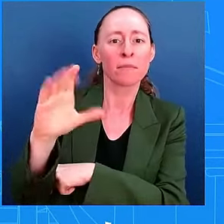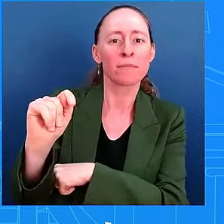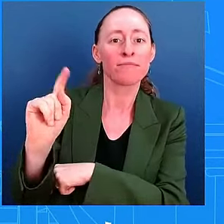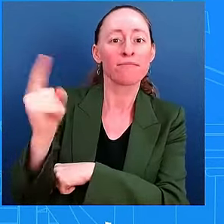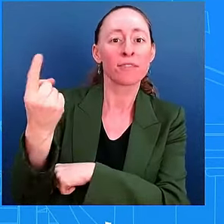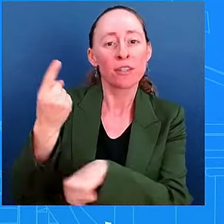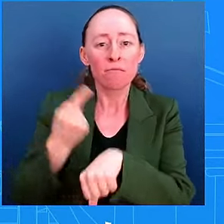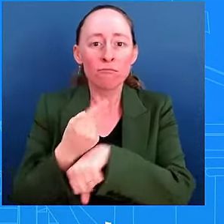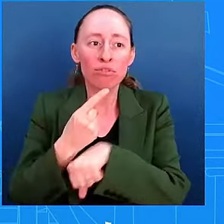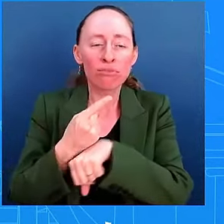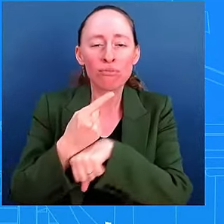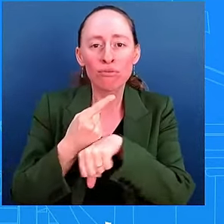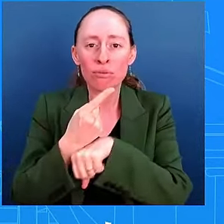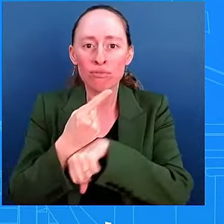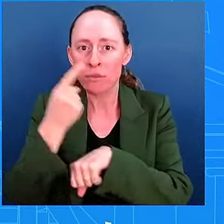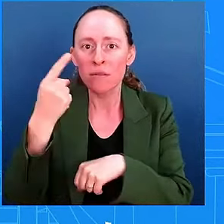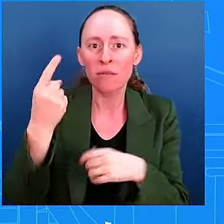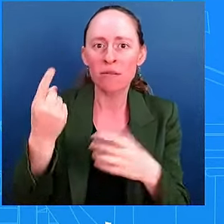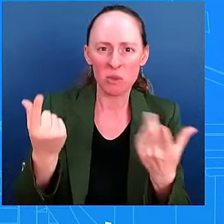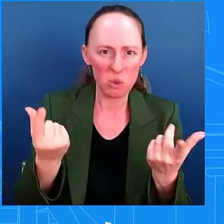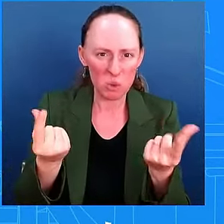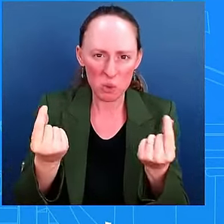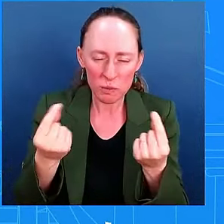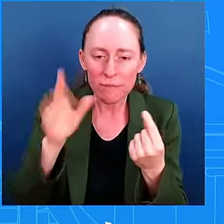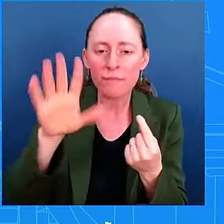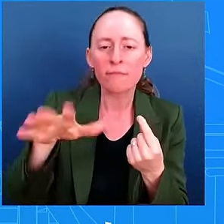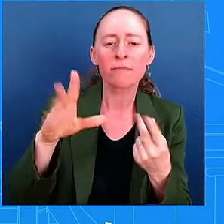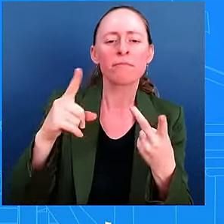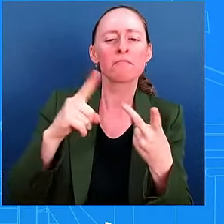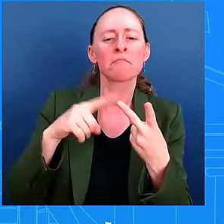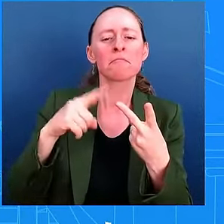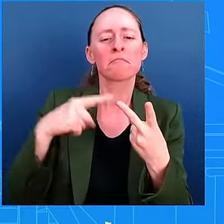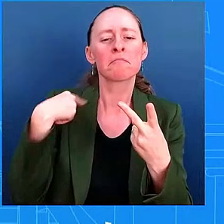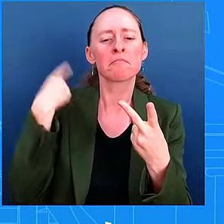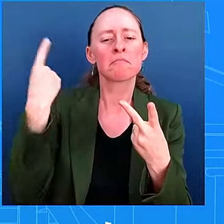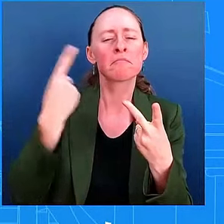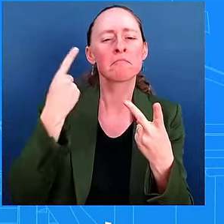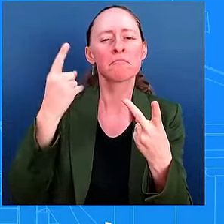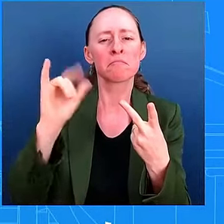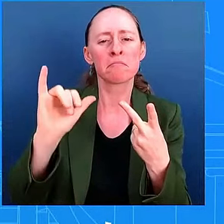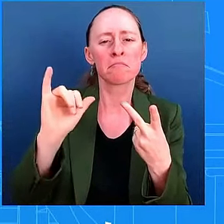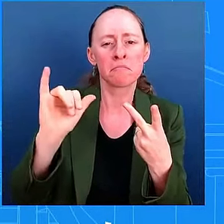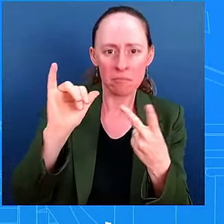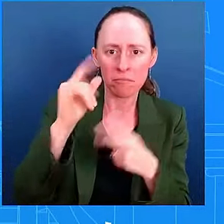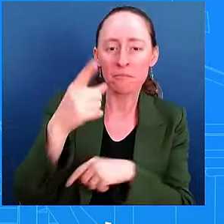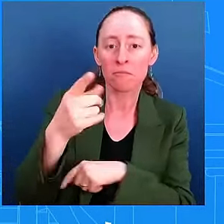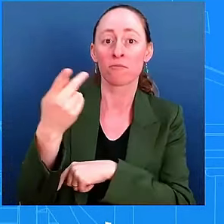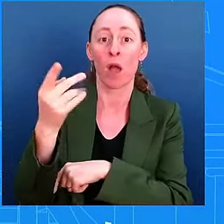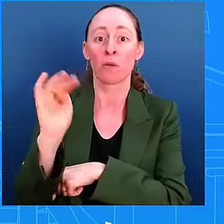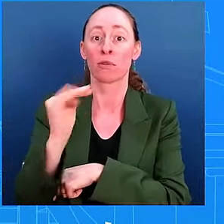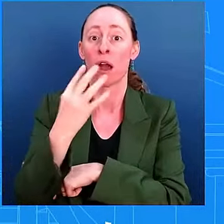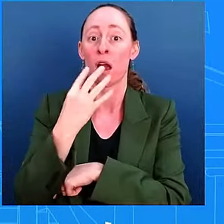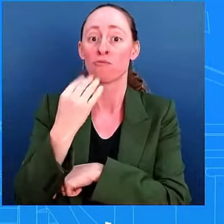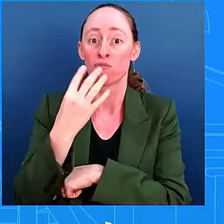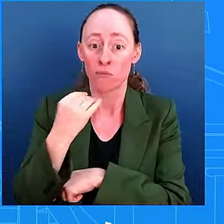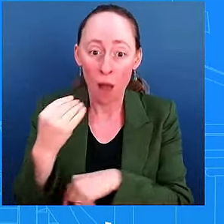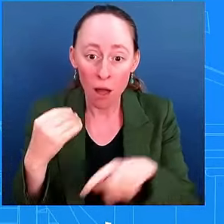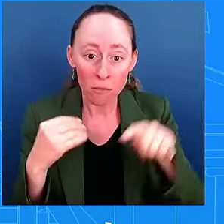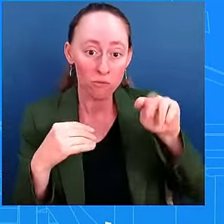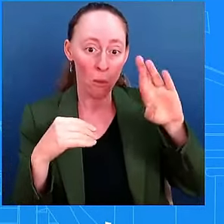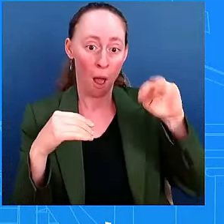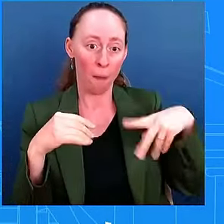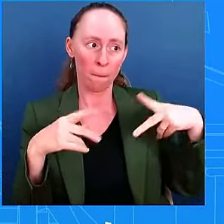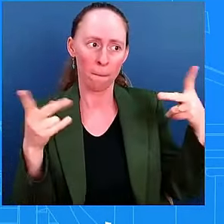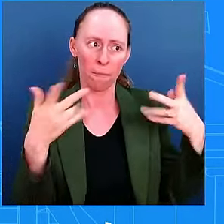Minister's office and President Trump have confirmed they spoke last week. Was the White